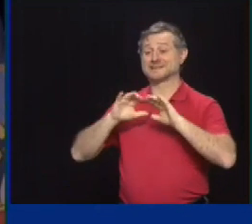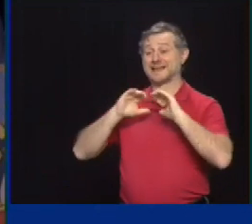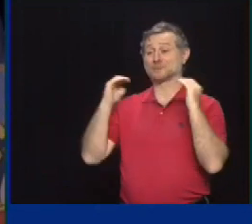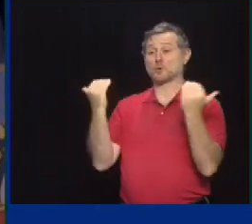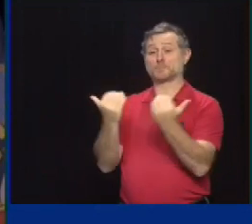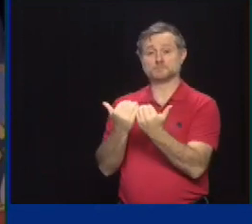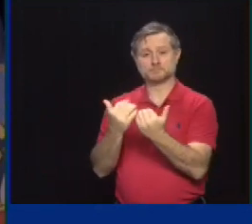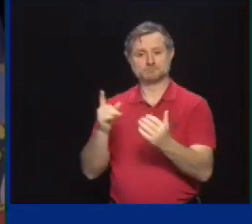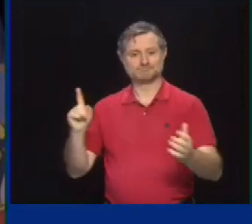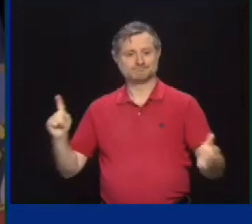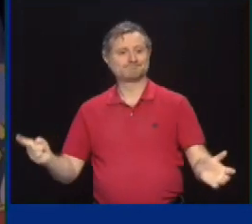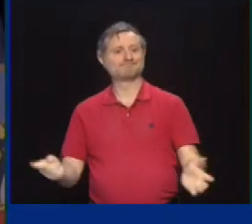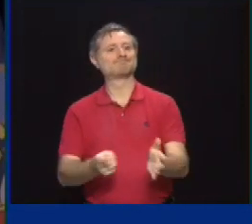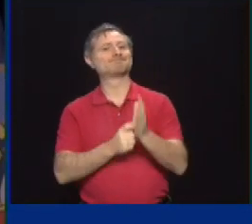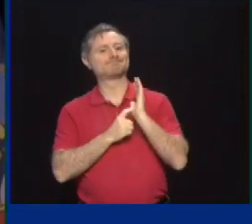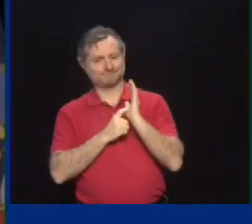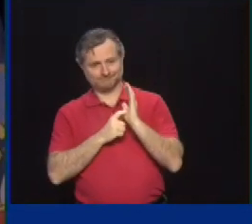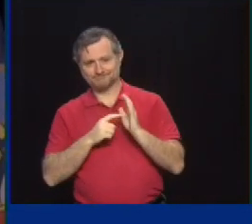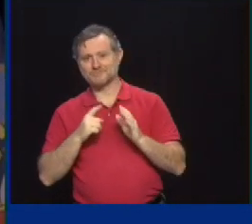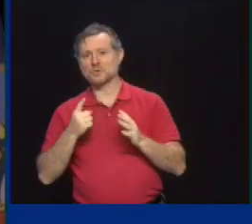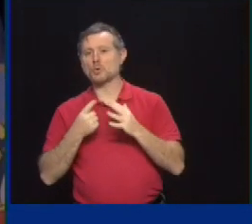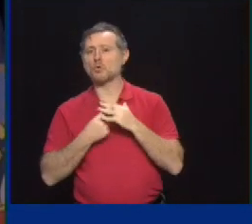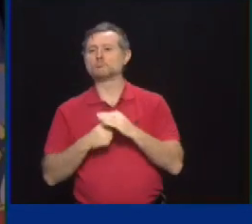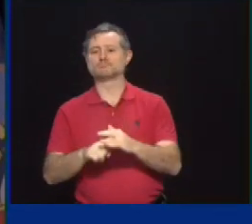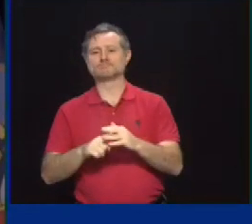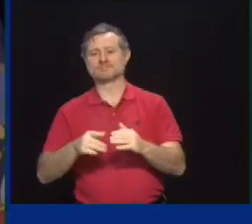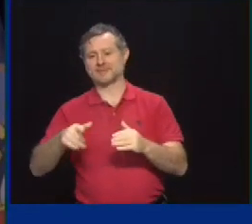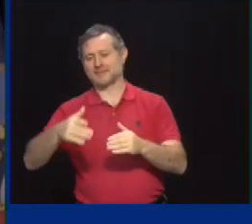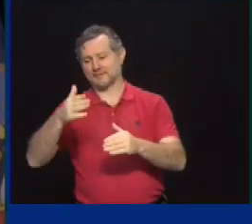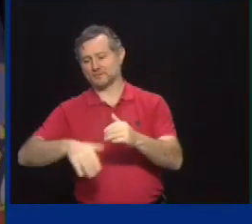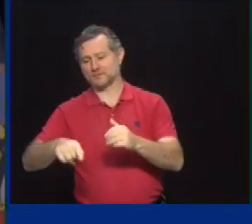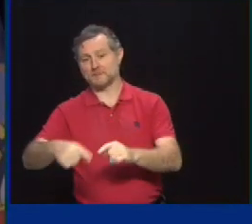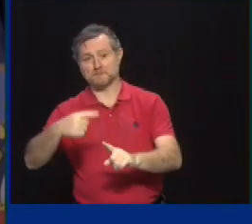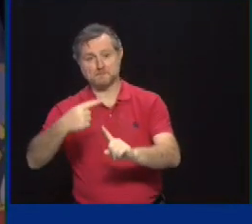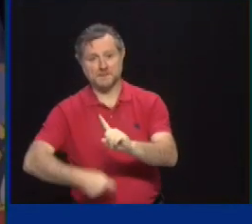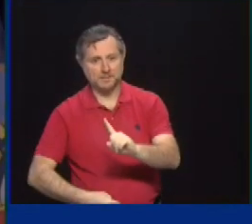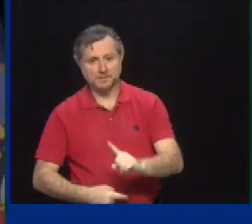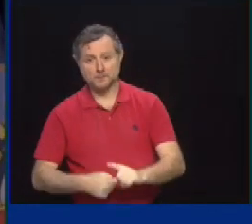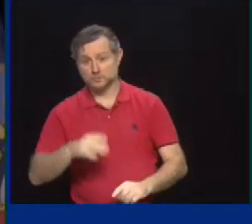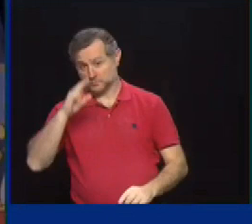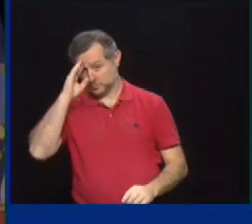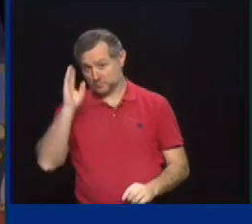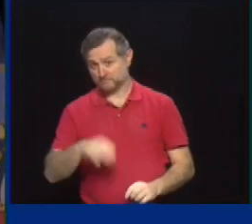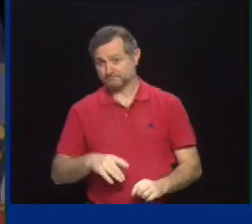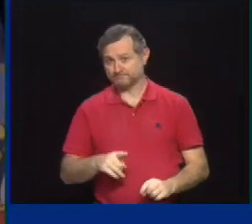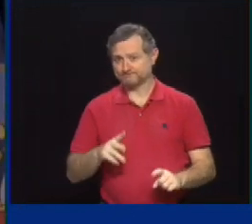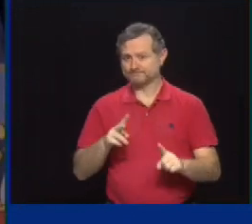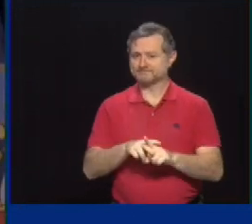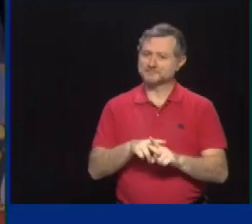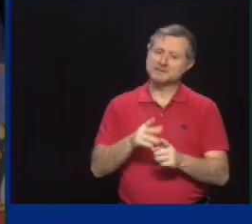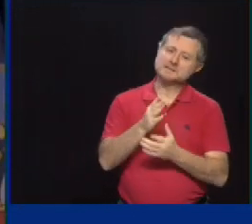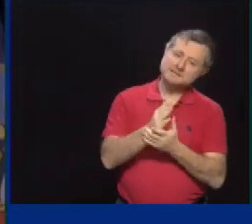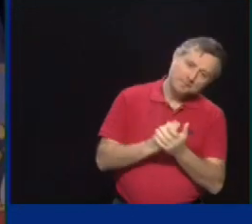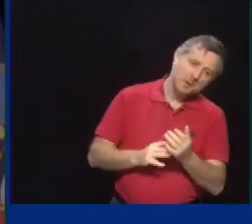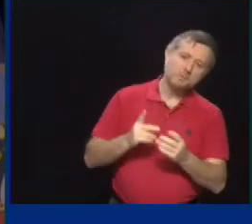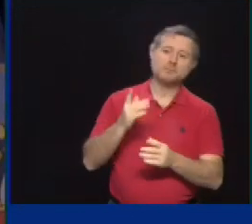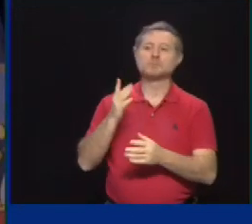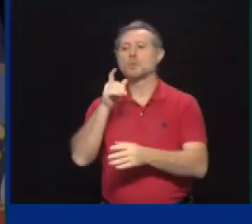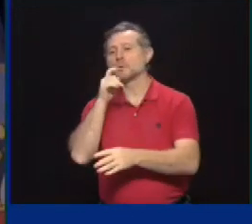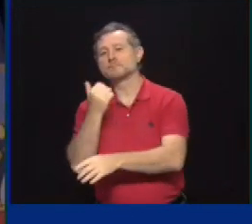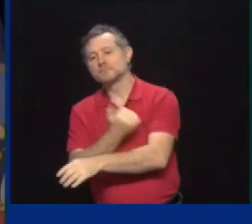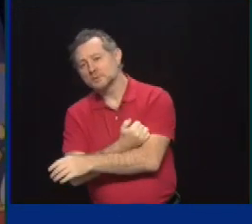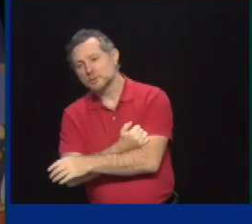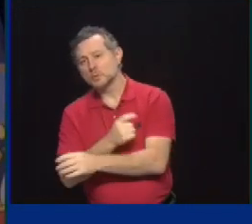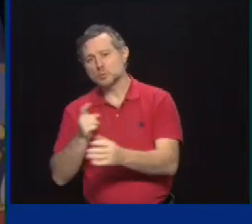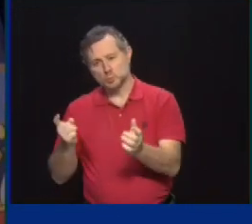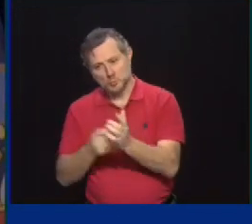end of this month. As you know that they put it into effect, at least partial vaccinations were required for the last